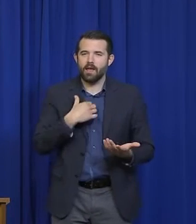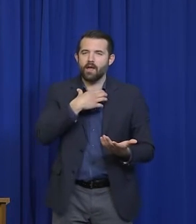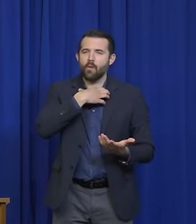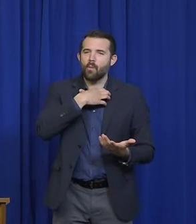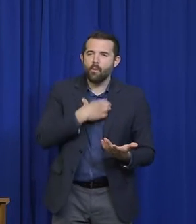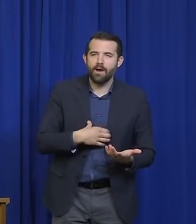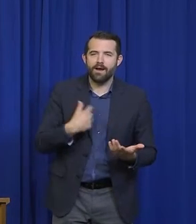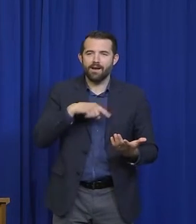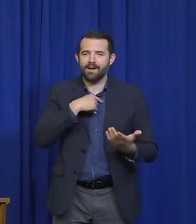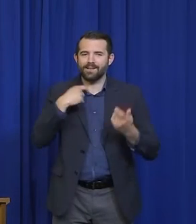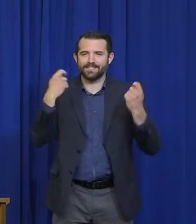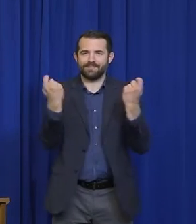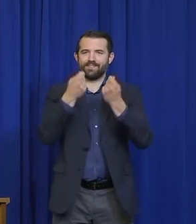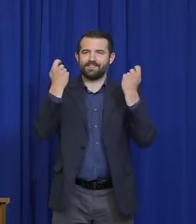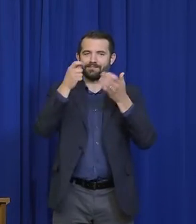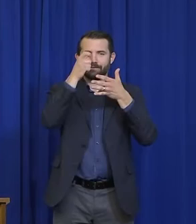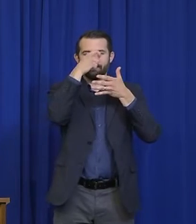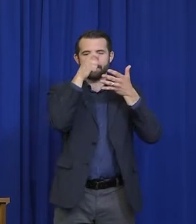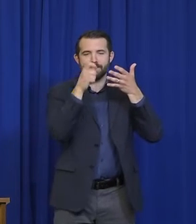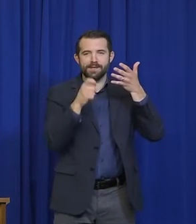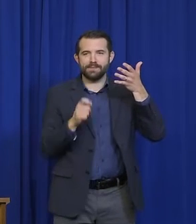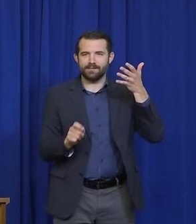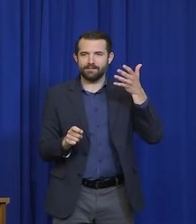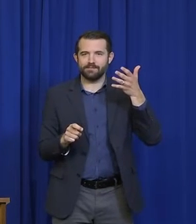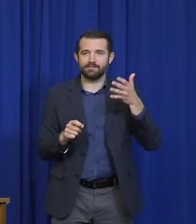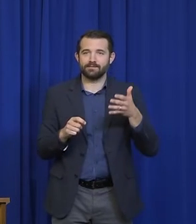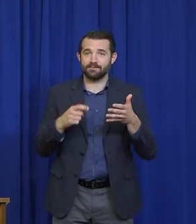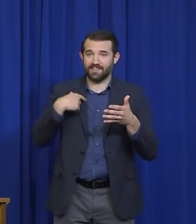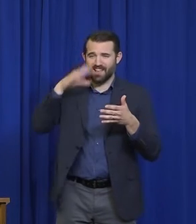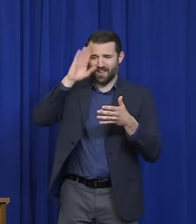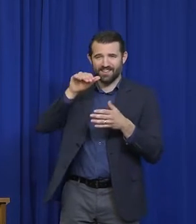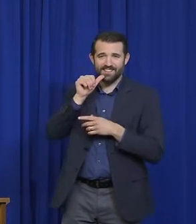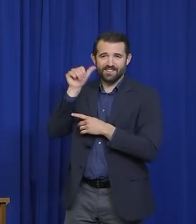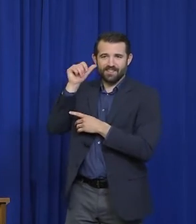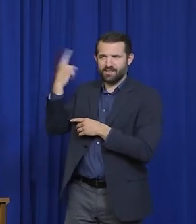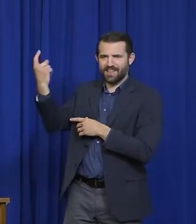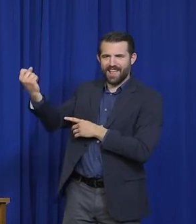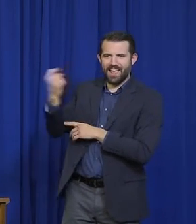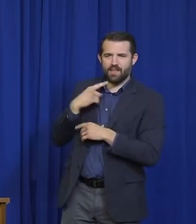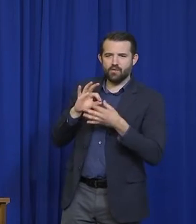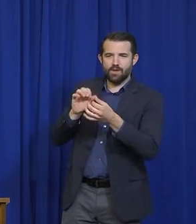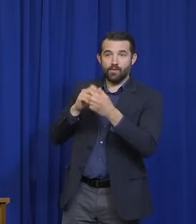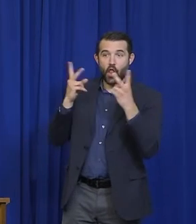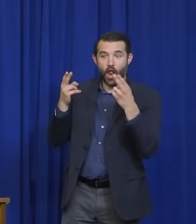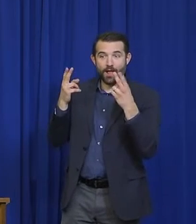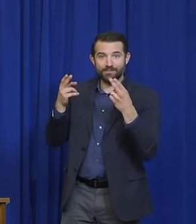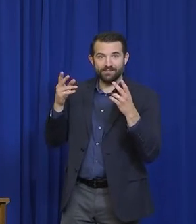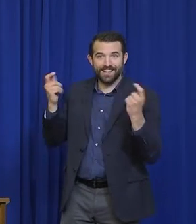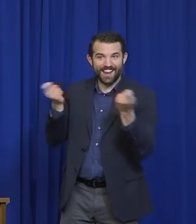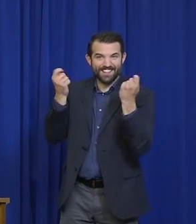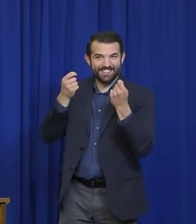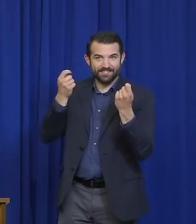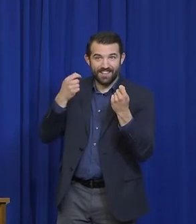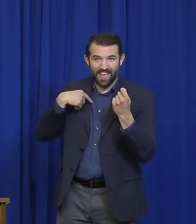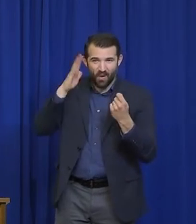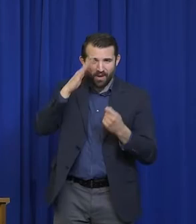too. Somebody else called and asked about the Lobster Festival. I'm going to miss those festivals as much as anybody.